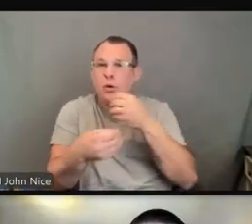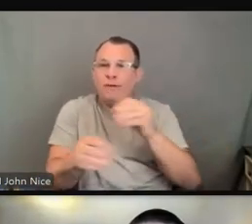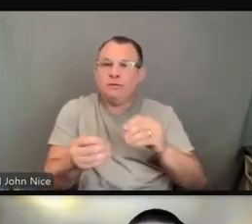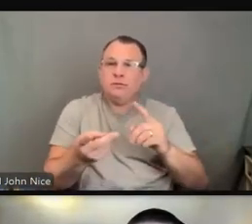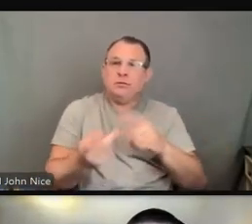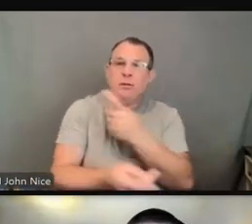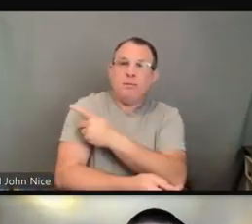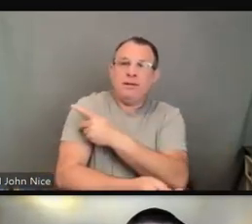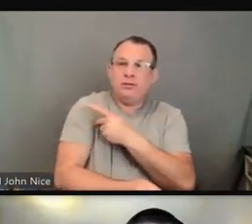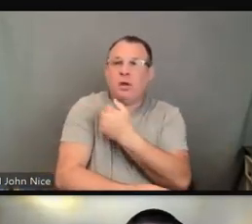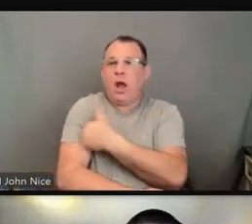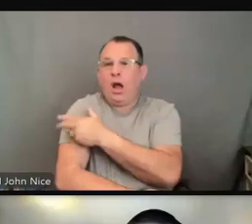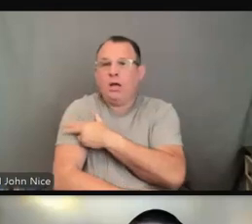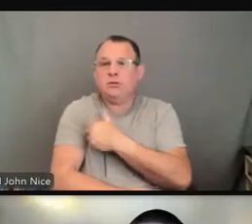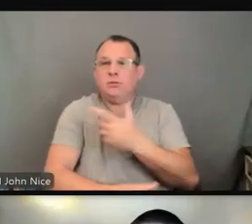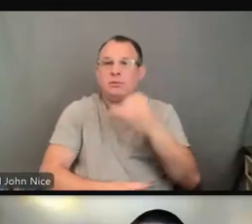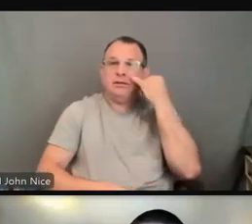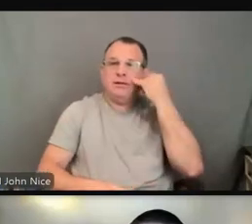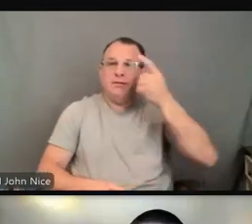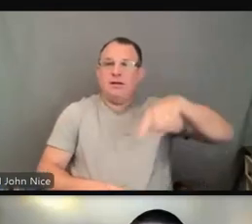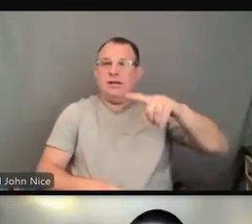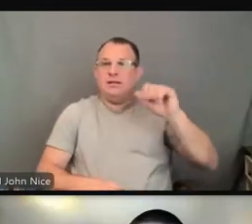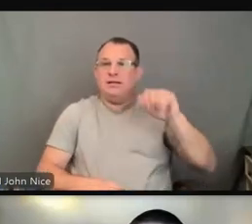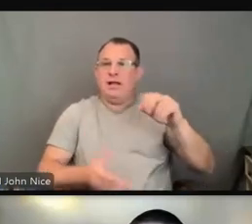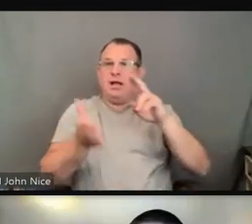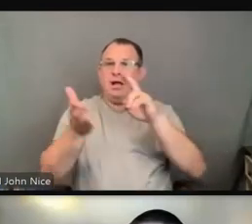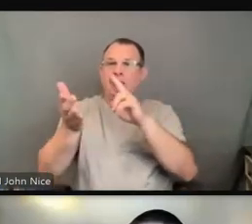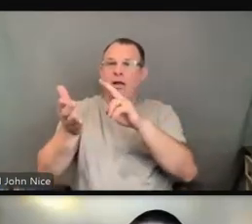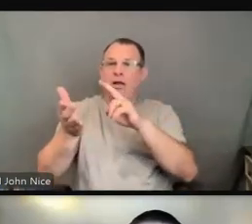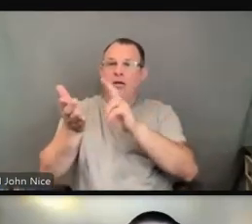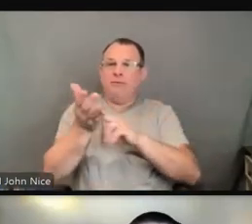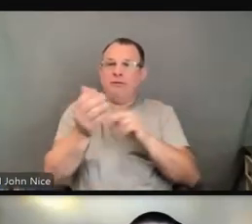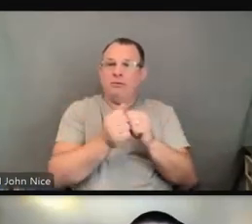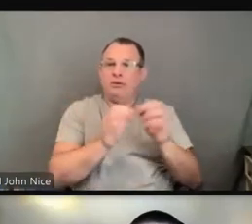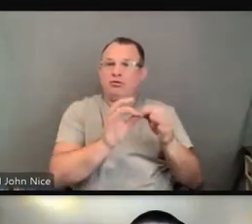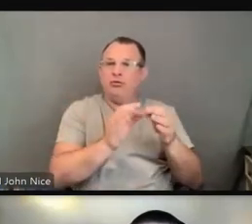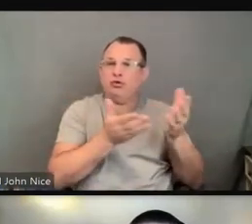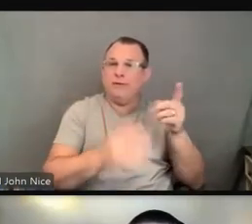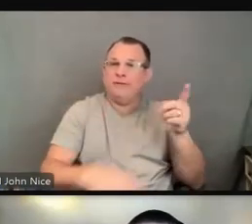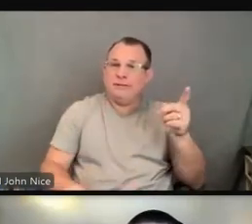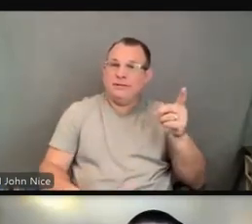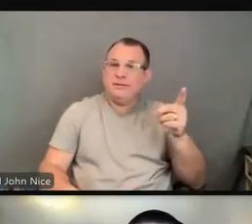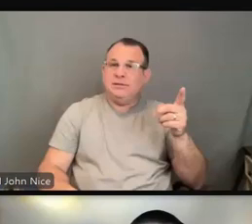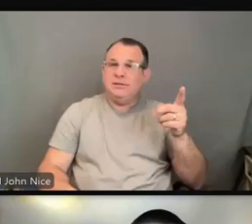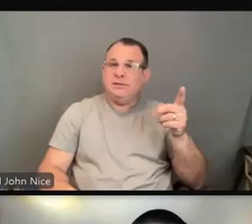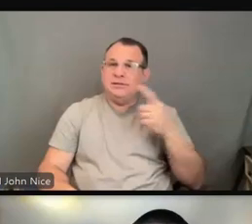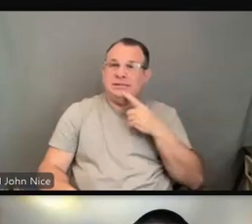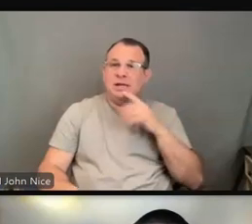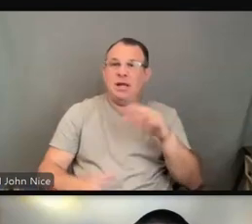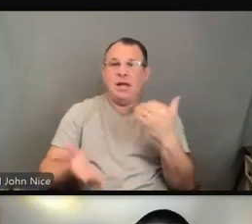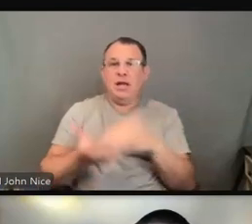contract with interpreter services, I think that is very dependent upon